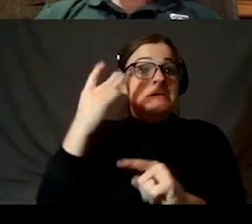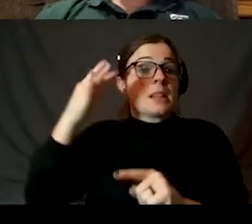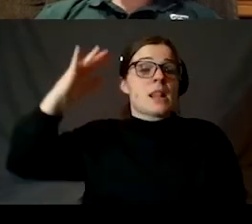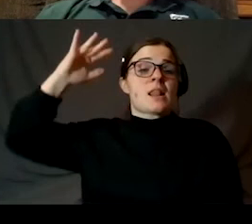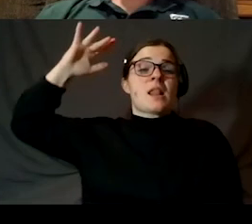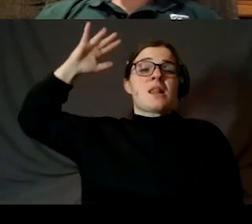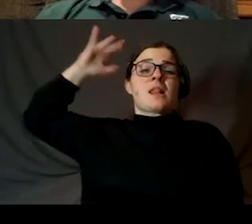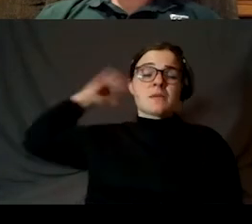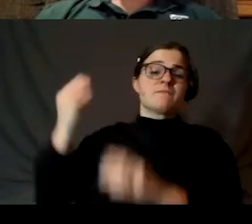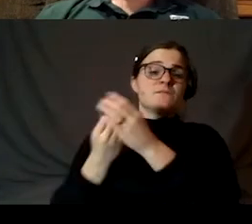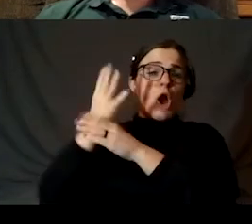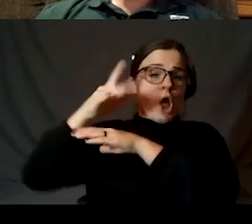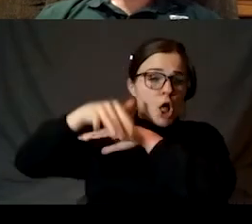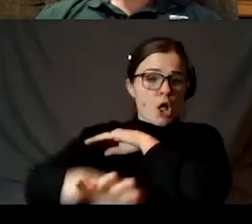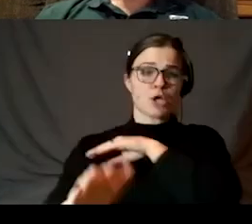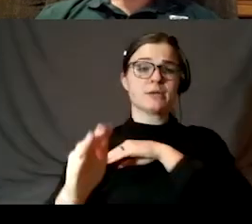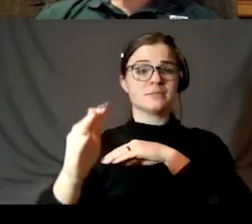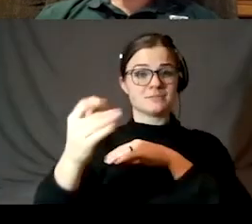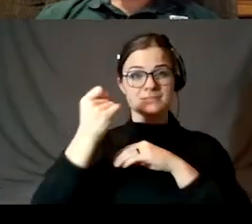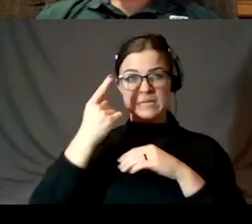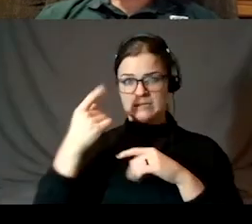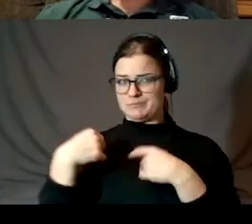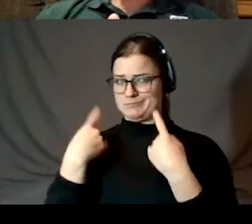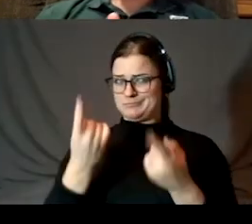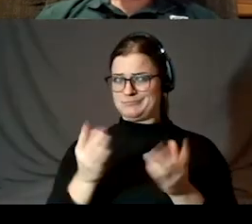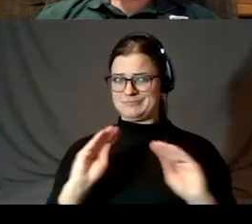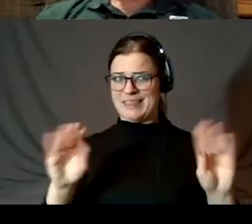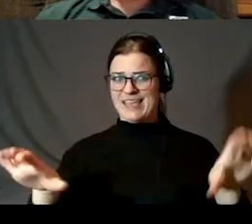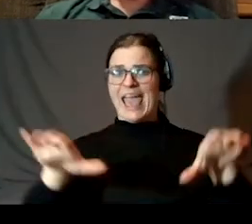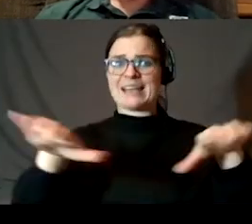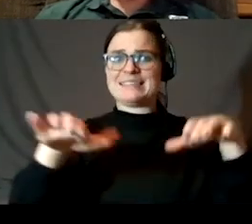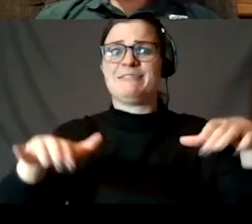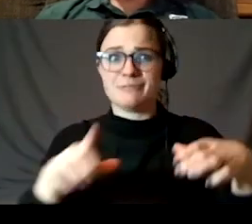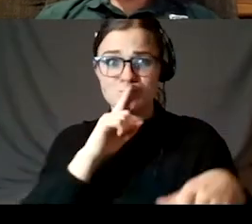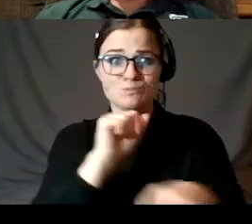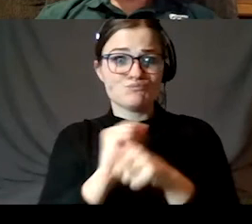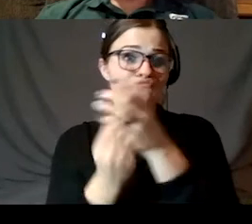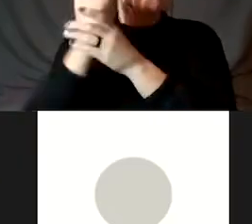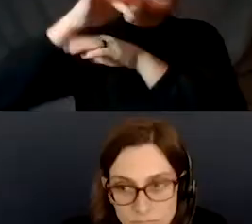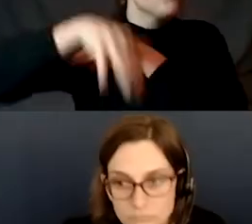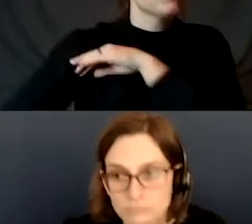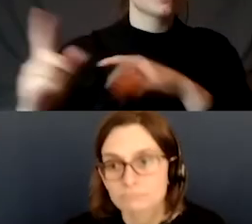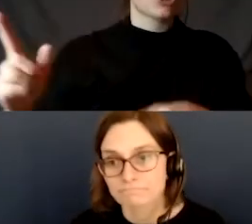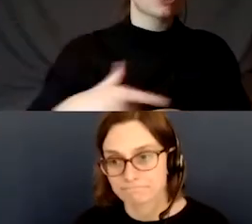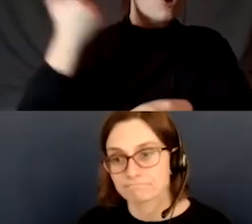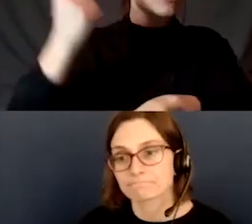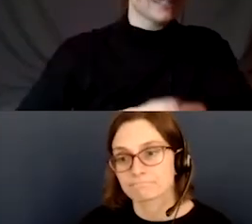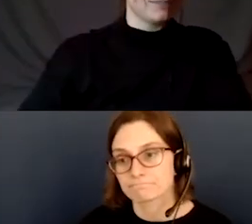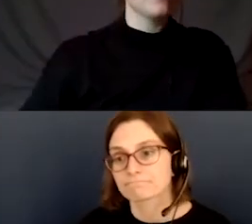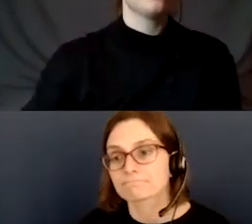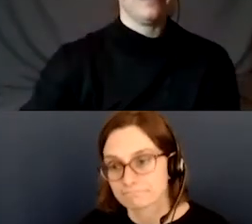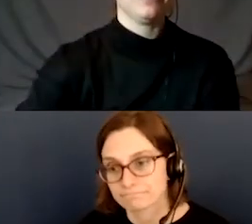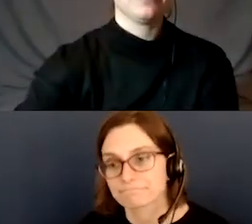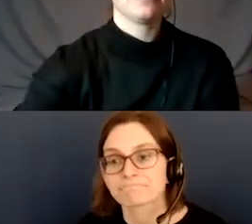but nothing that's been active for a very, very long time. Okay. And the last